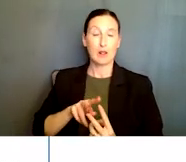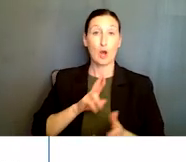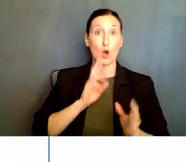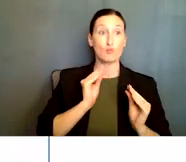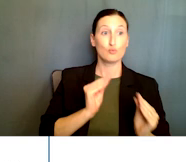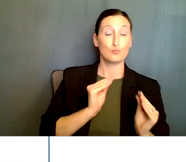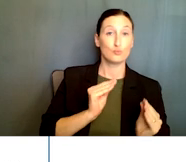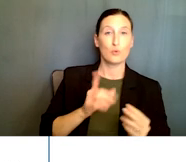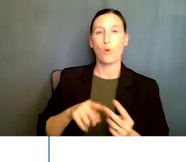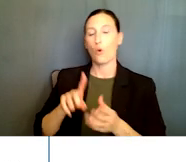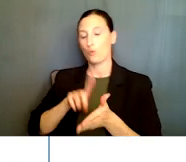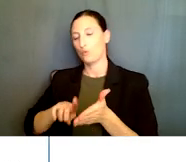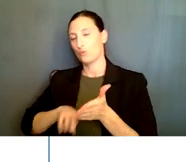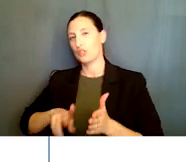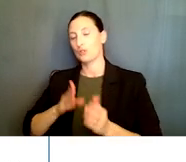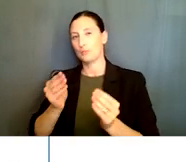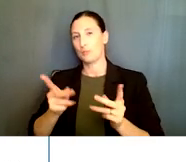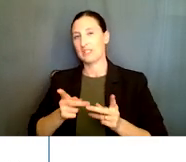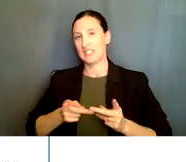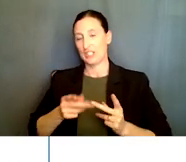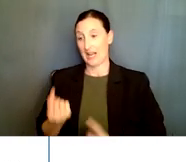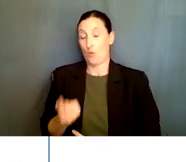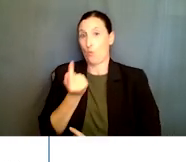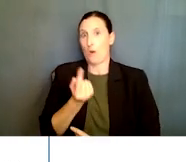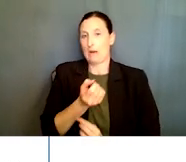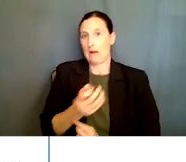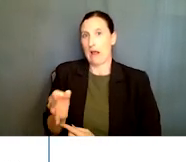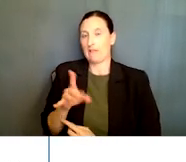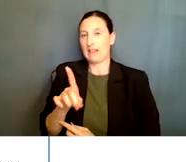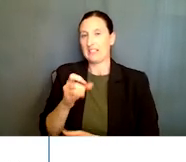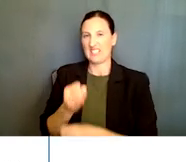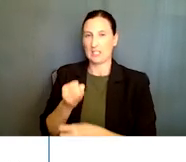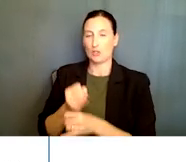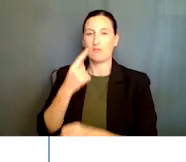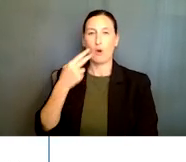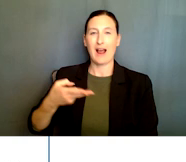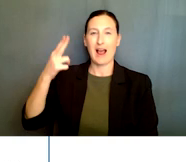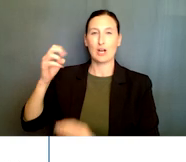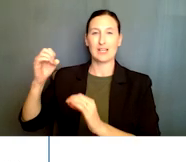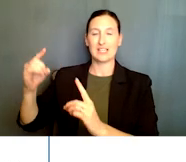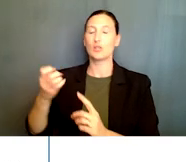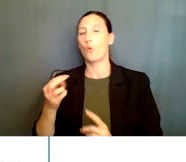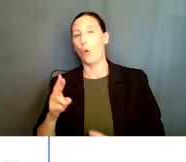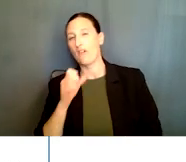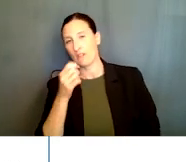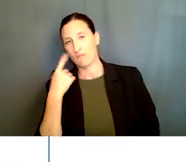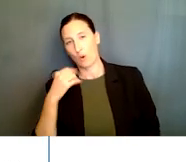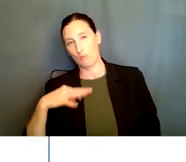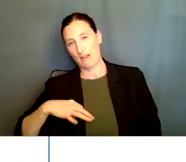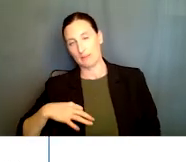position at one of these institutions of higher education or a non-for-profit. There are